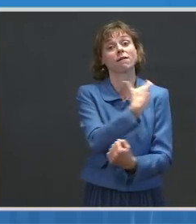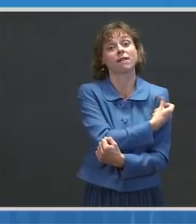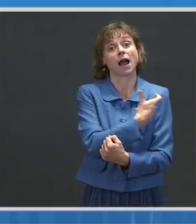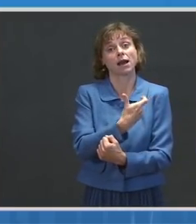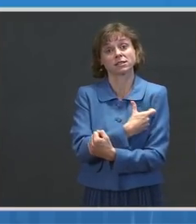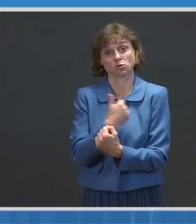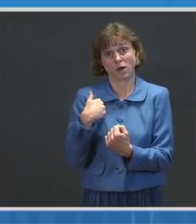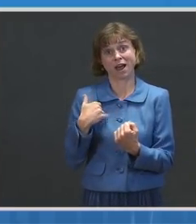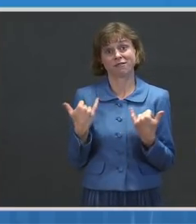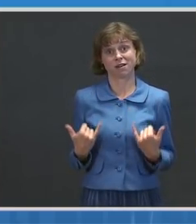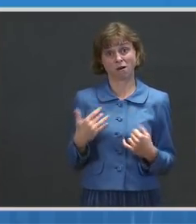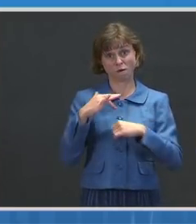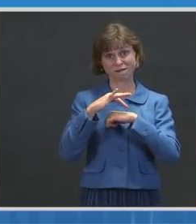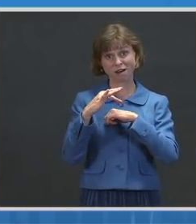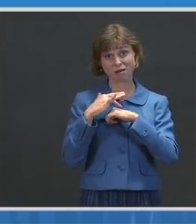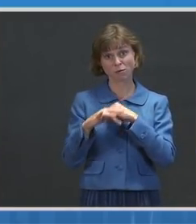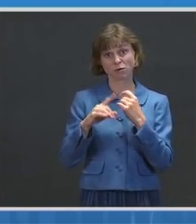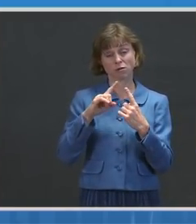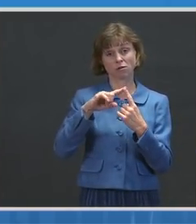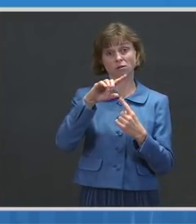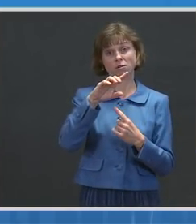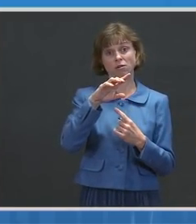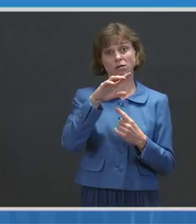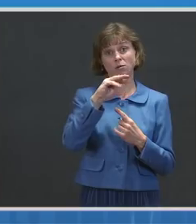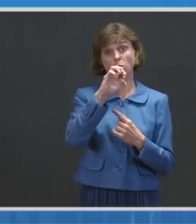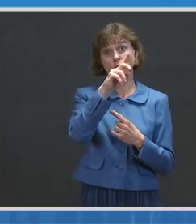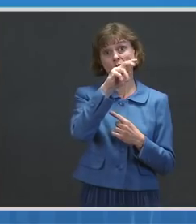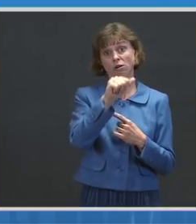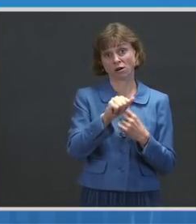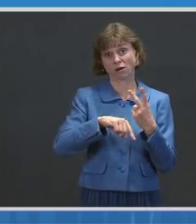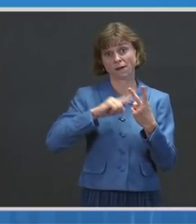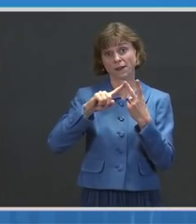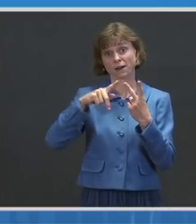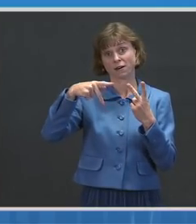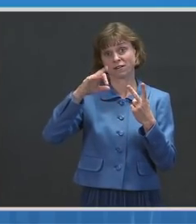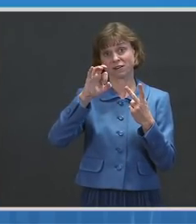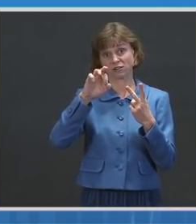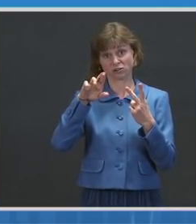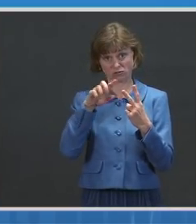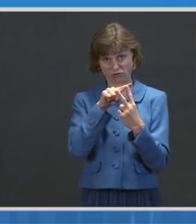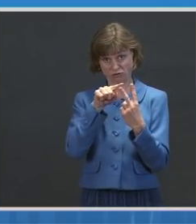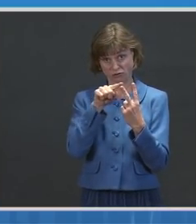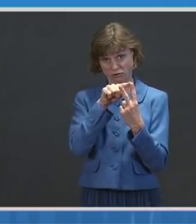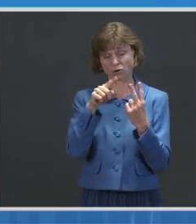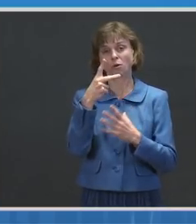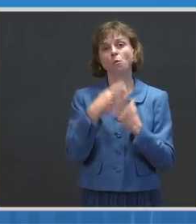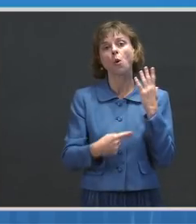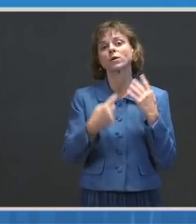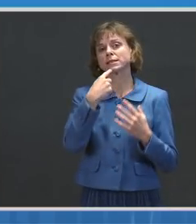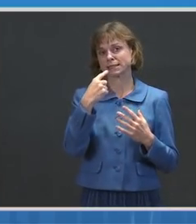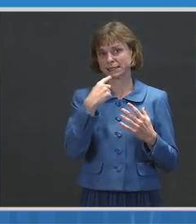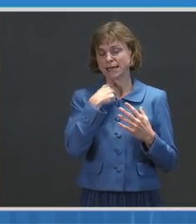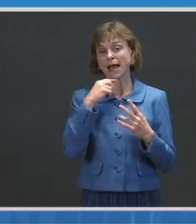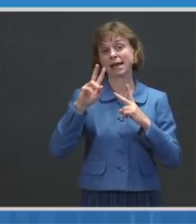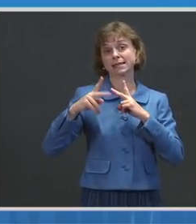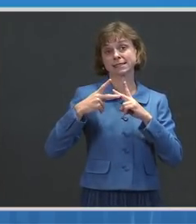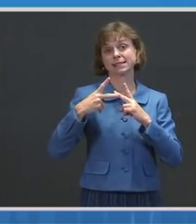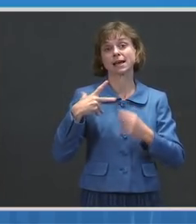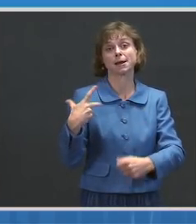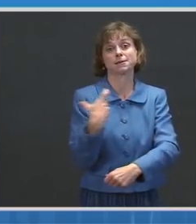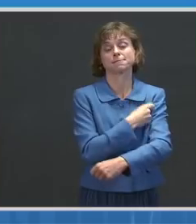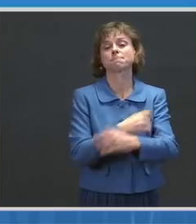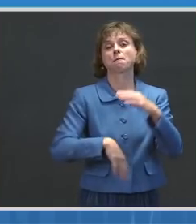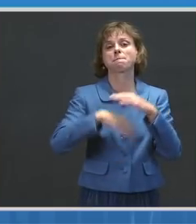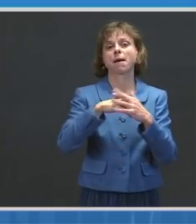have currently available, the Moderna and the Pfizer, the strong data indicates that a prime boost gives a maximum response